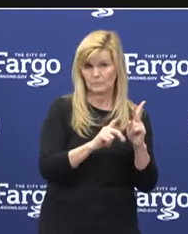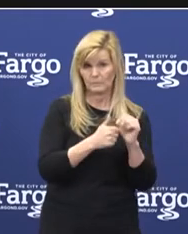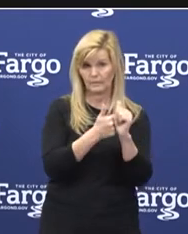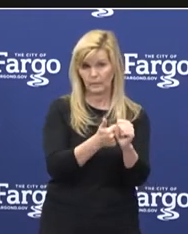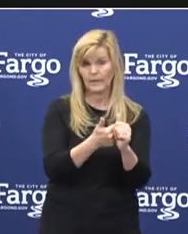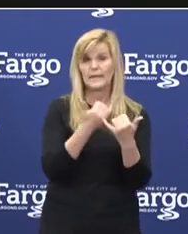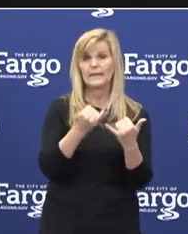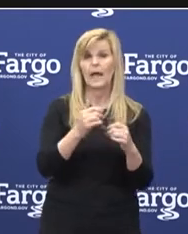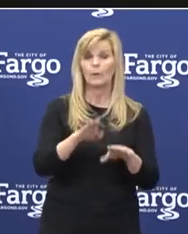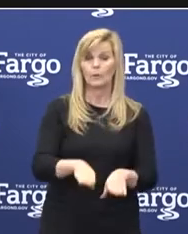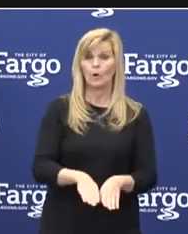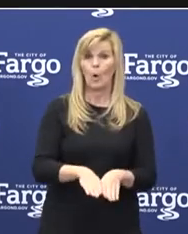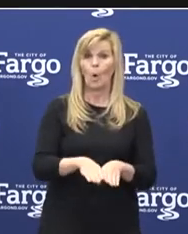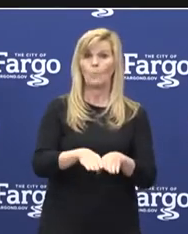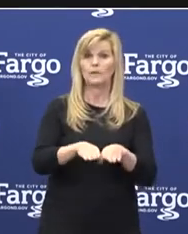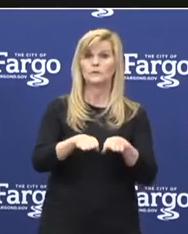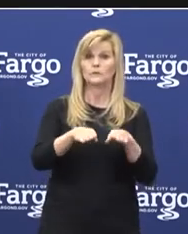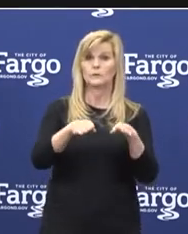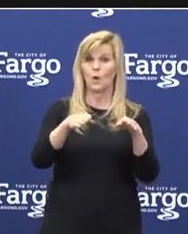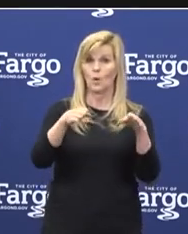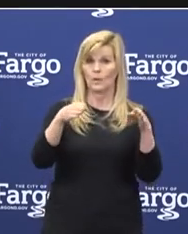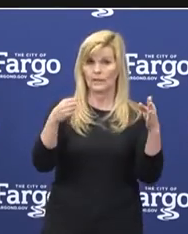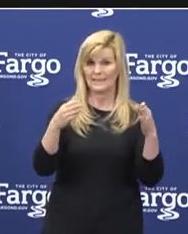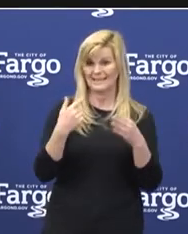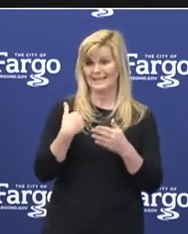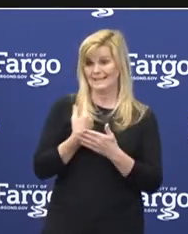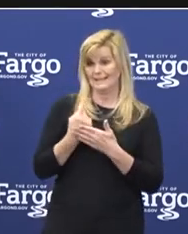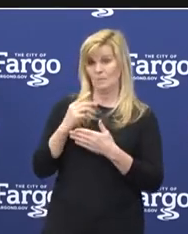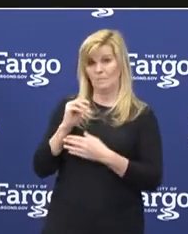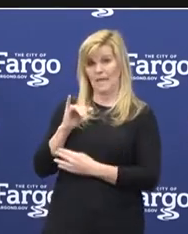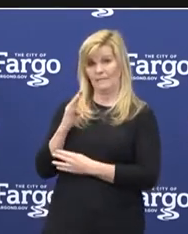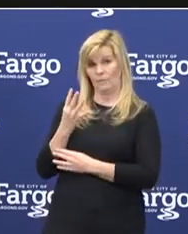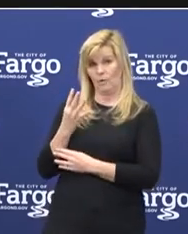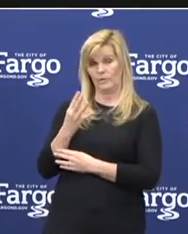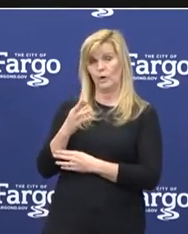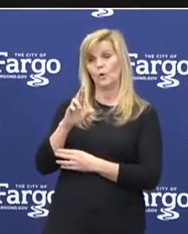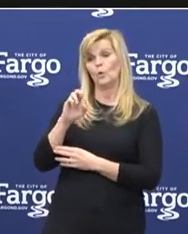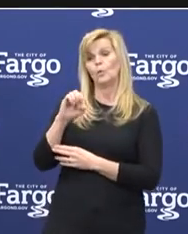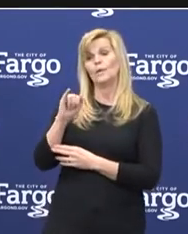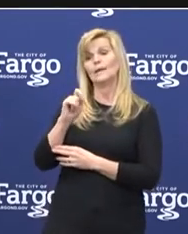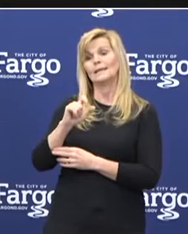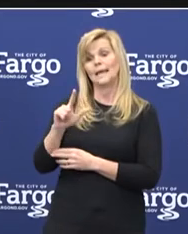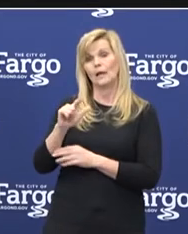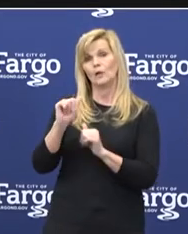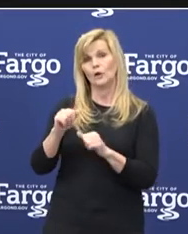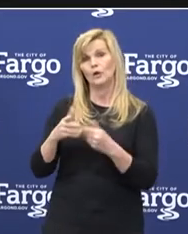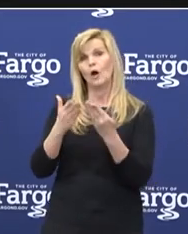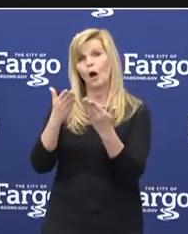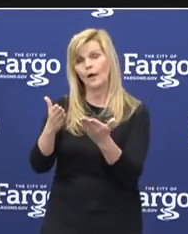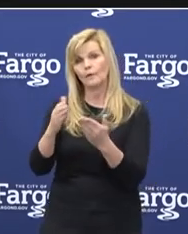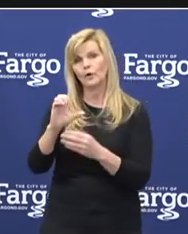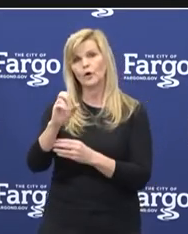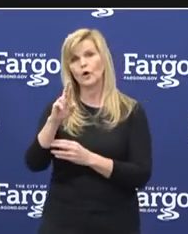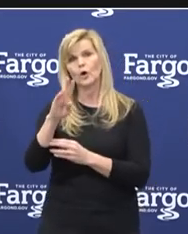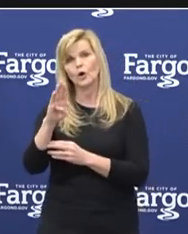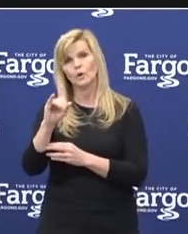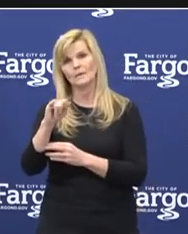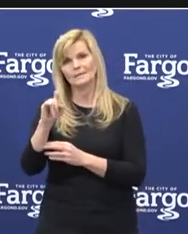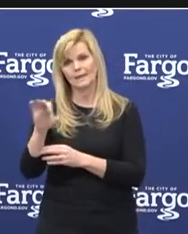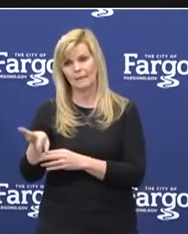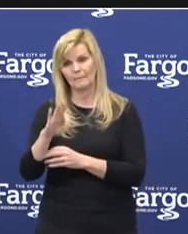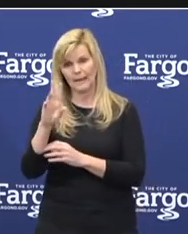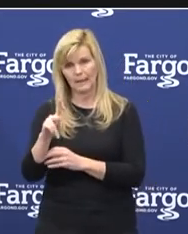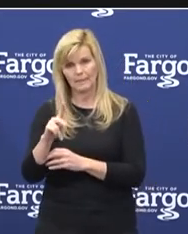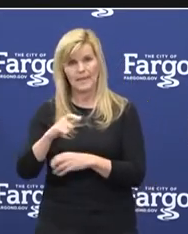open slowly. This past week on May 4th, retail businesses were able to offer curbside pickup. As time goes on,